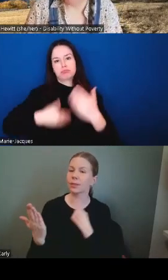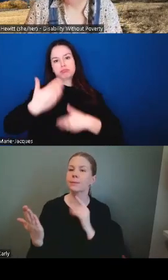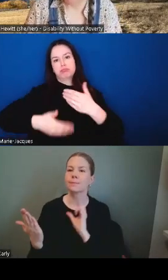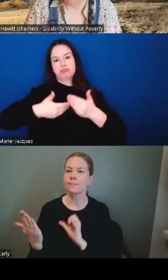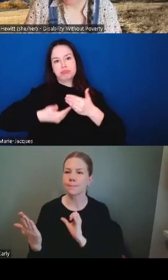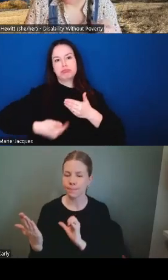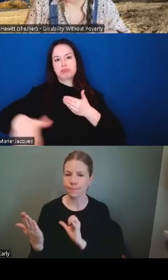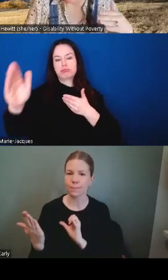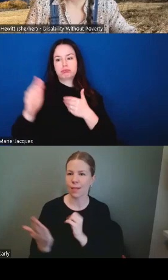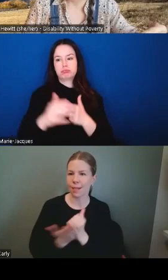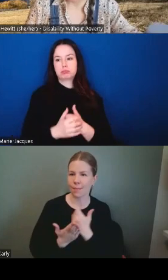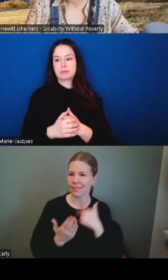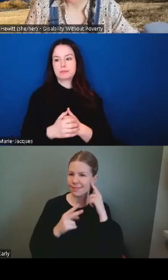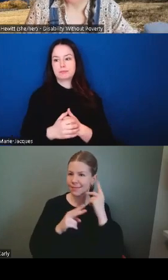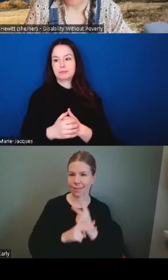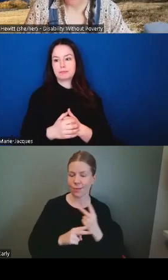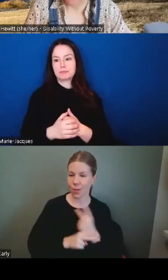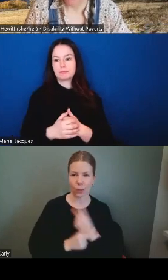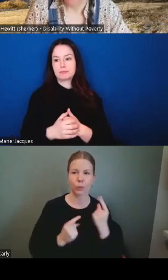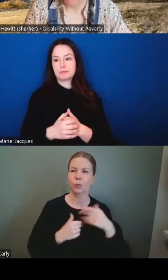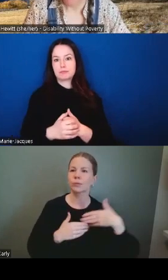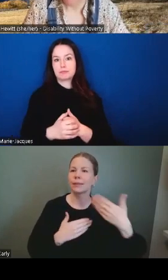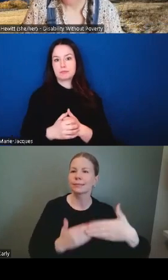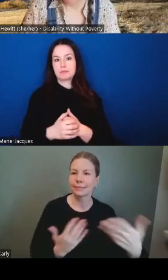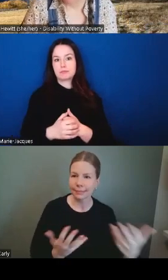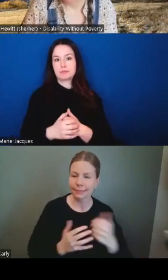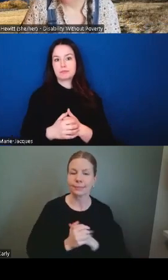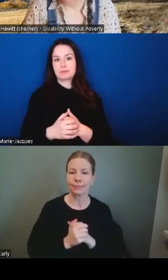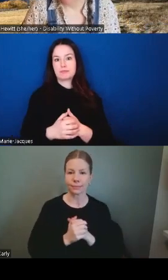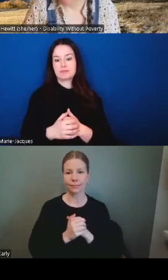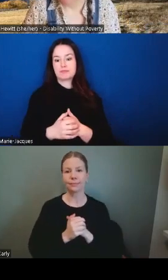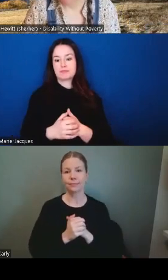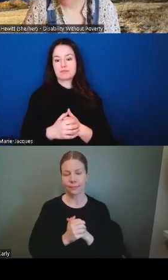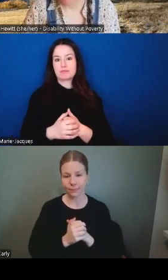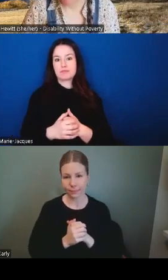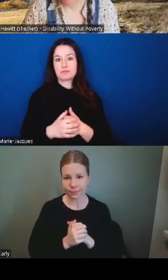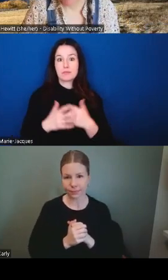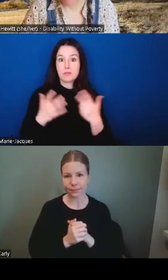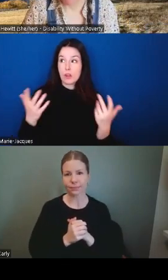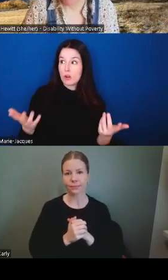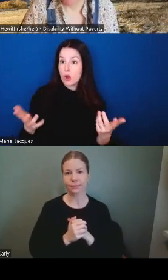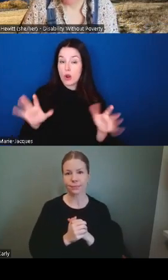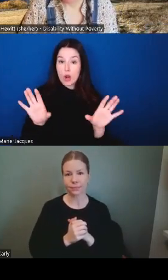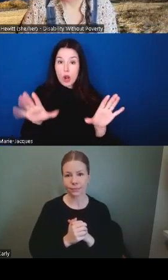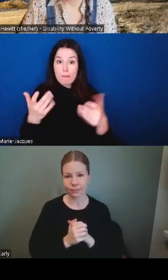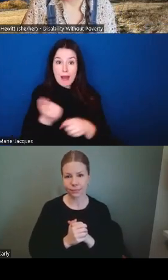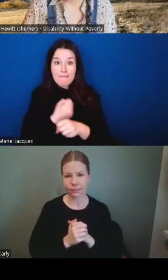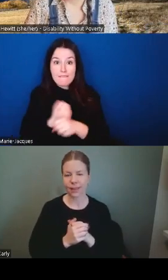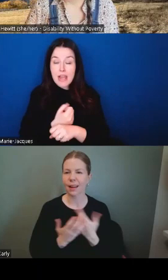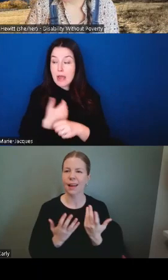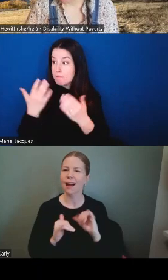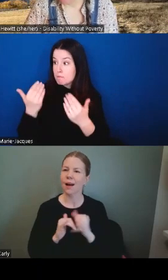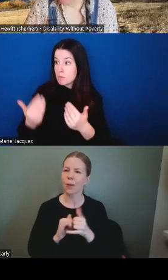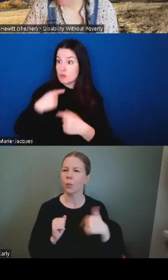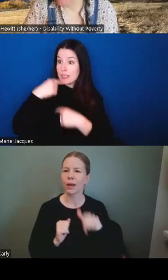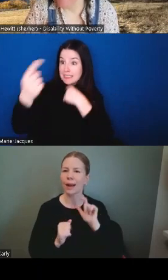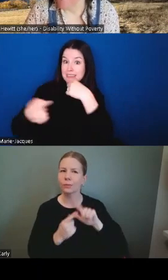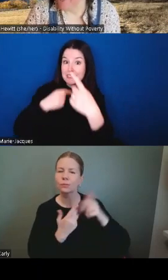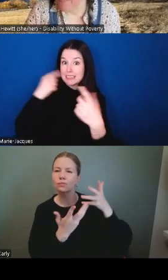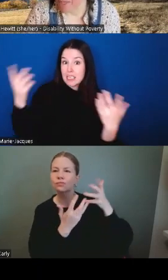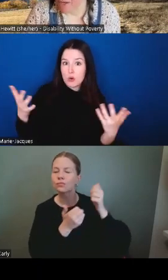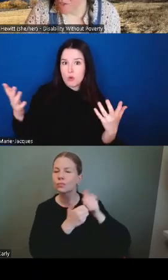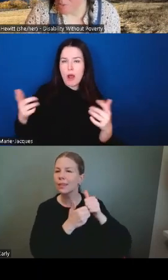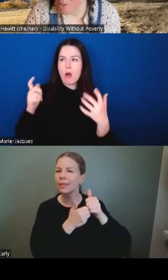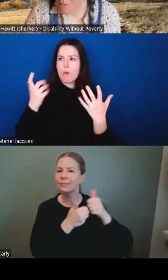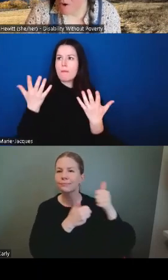and what can we do with that and how do we need to tell them what's going to happen with that so rabia and i are